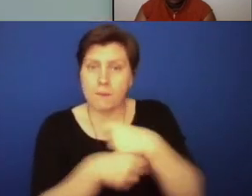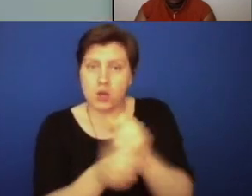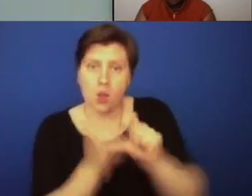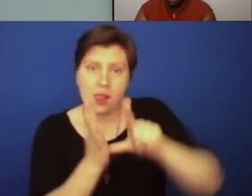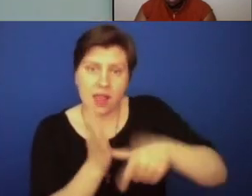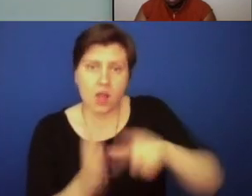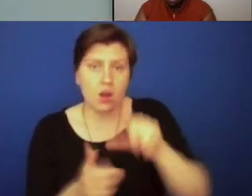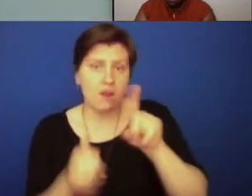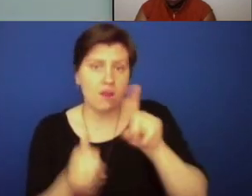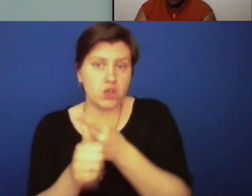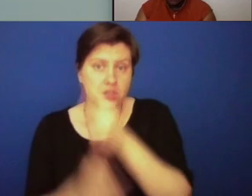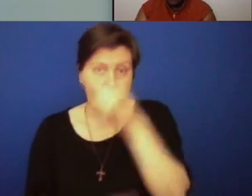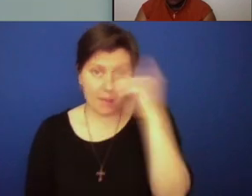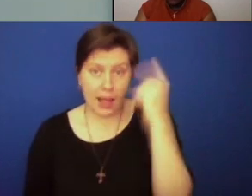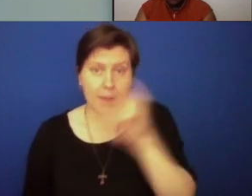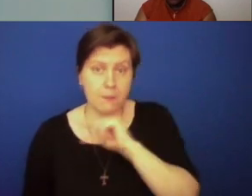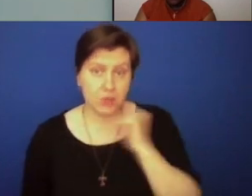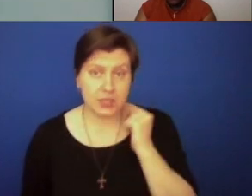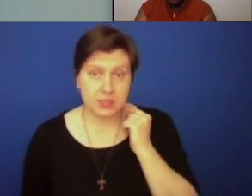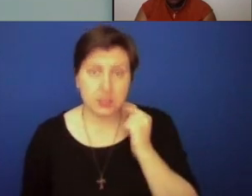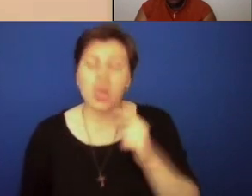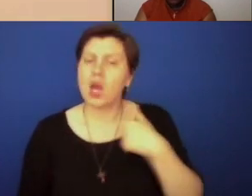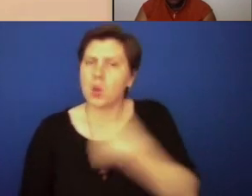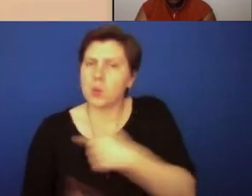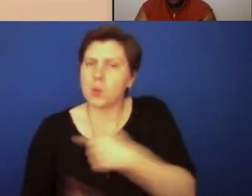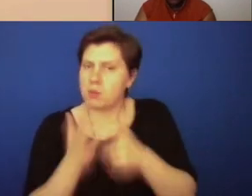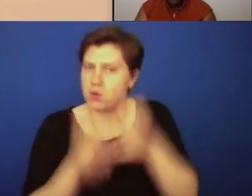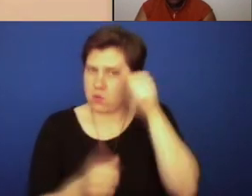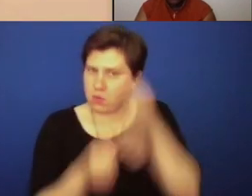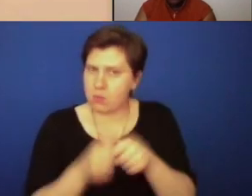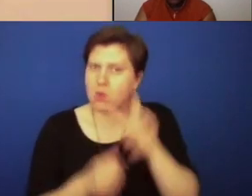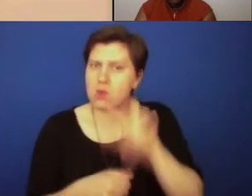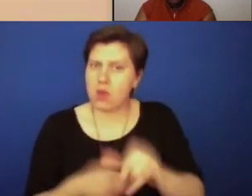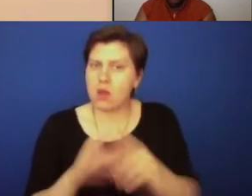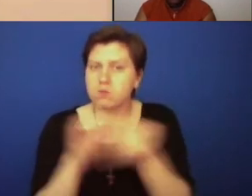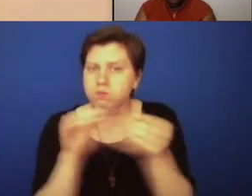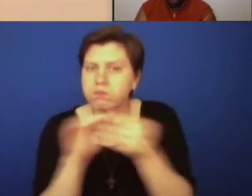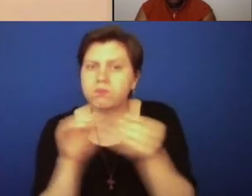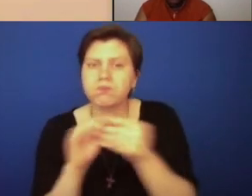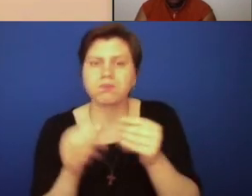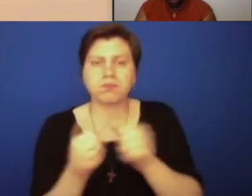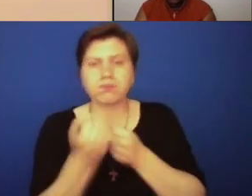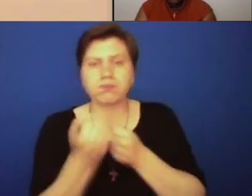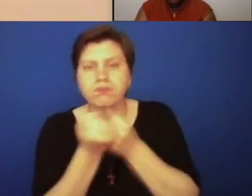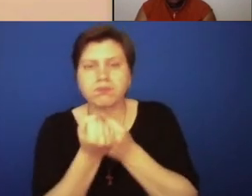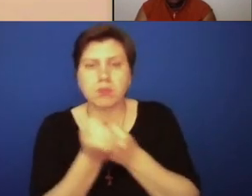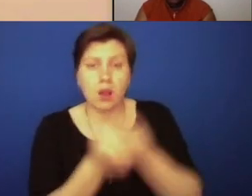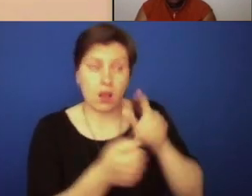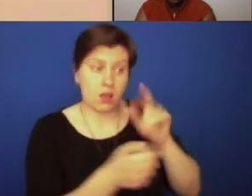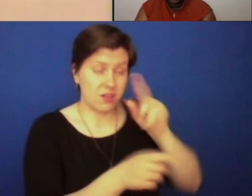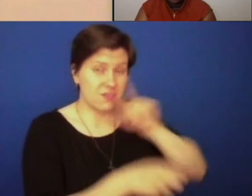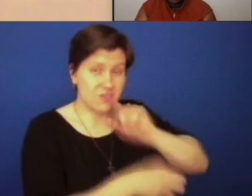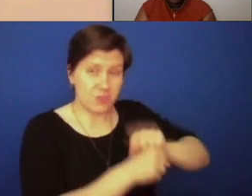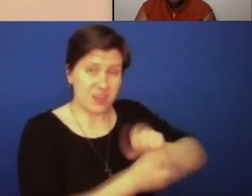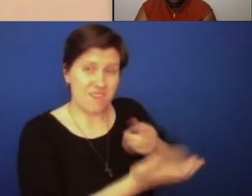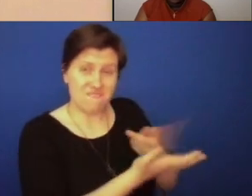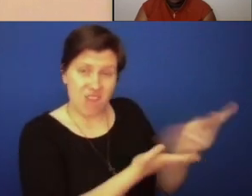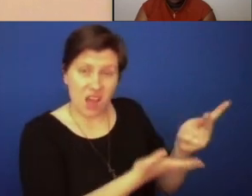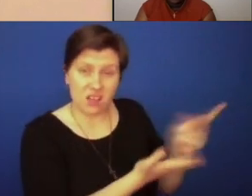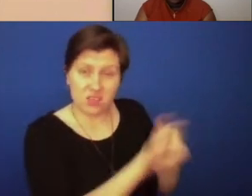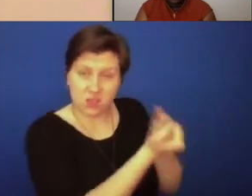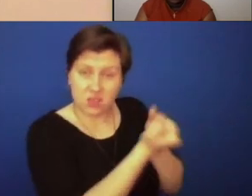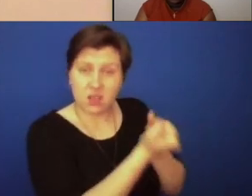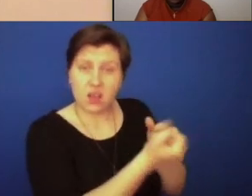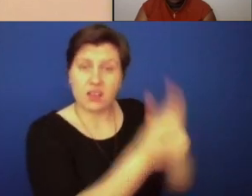And so as we remember these stories of Catholicism that failed at its moment to uphold the truest teachings of the church, we must also